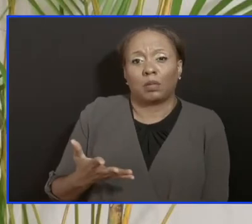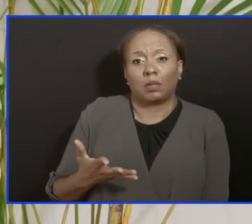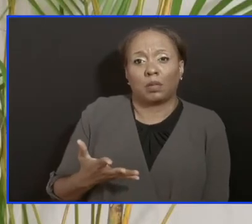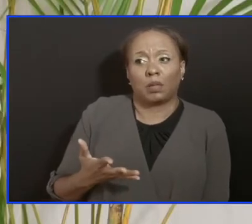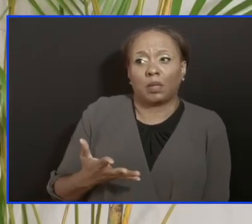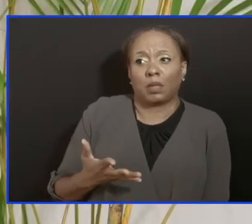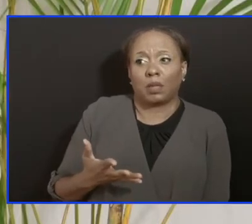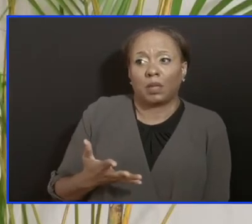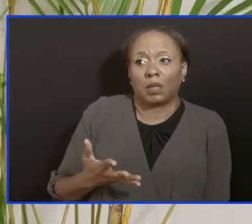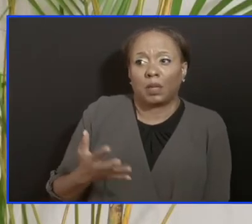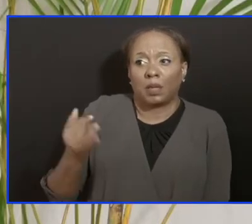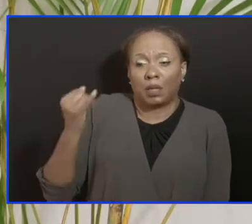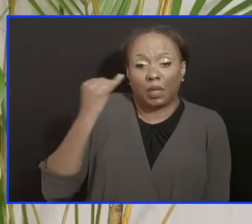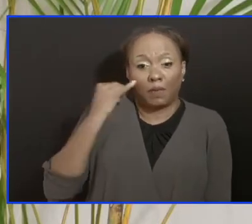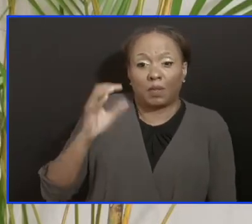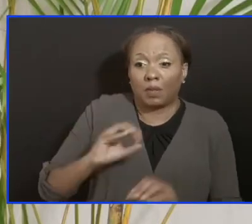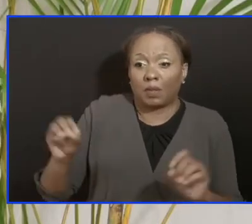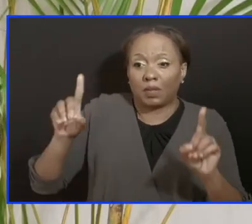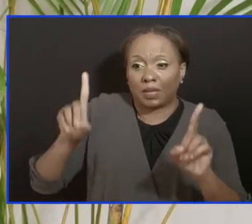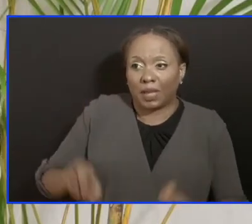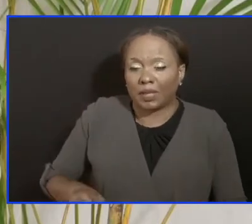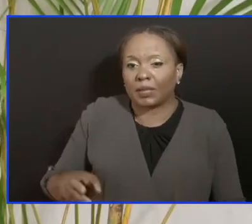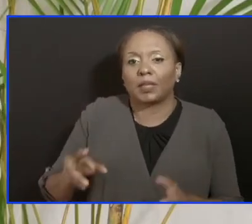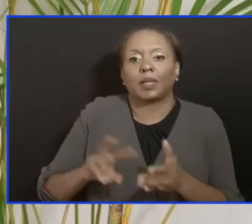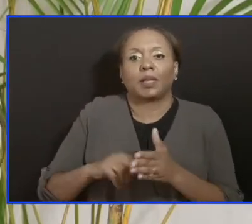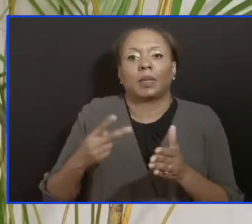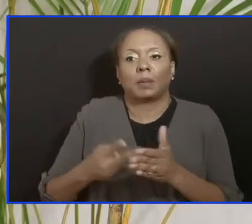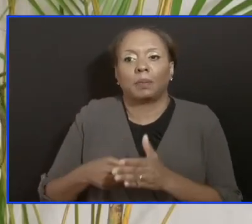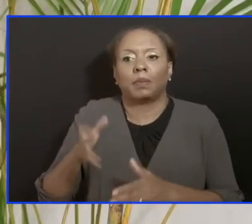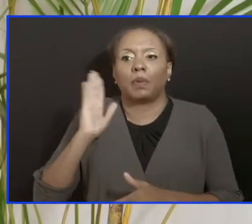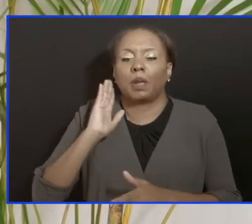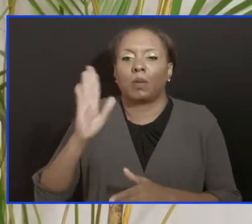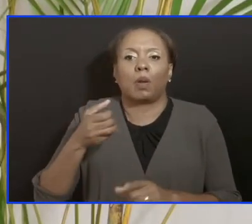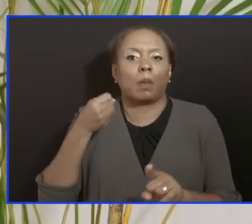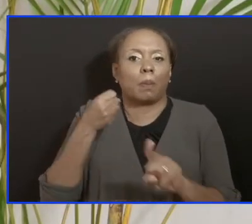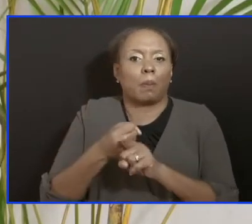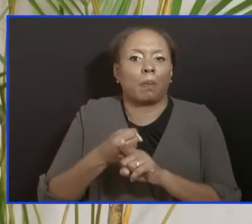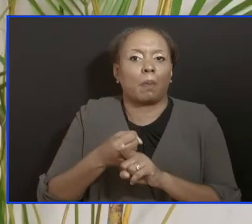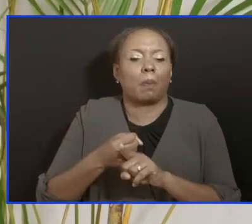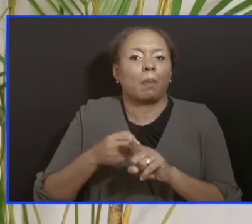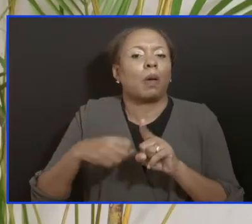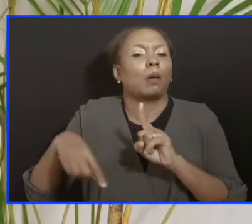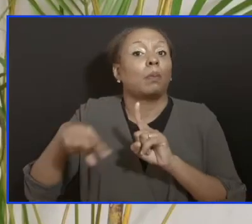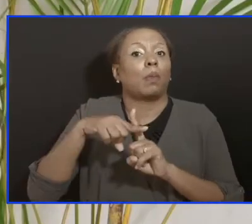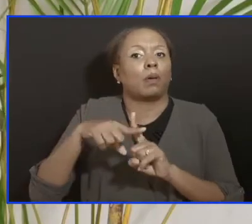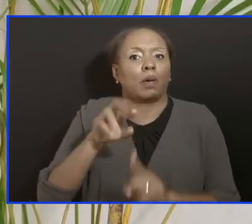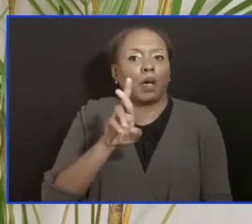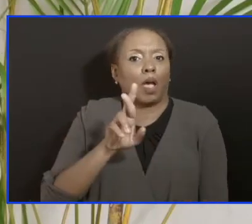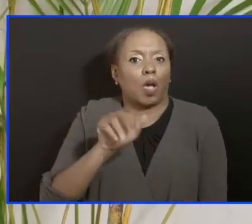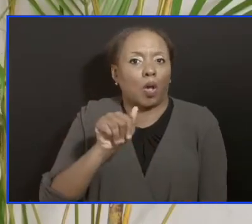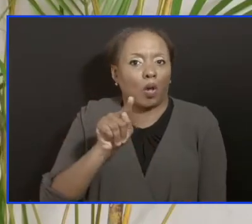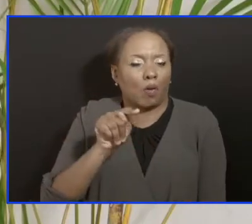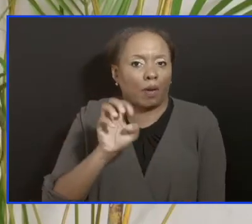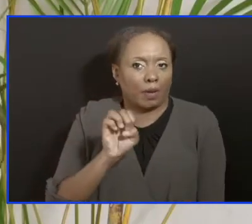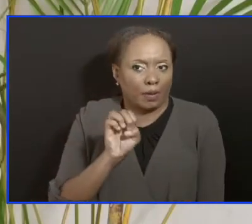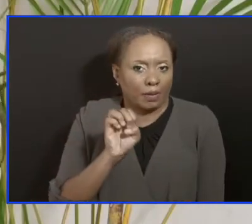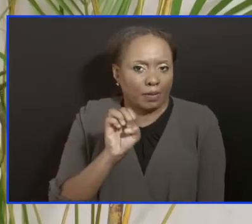Once we remove that testing, it will have an impact on the positivity rate, because we will be testing a